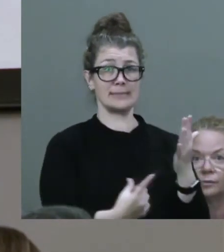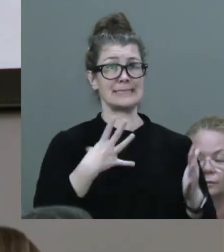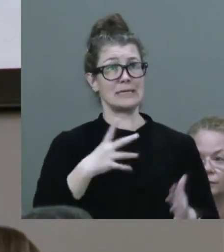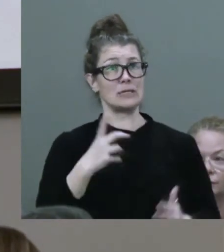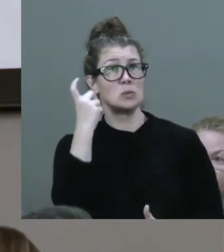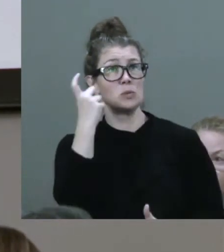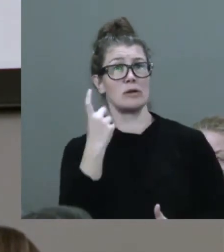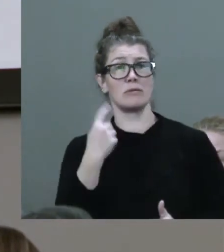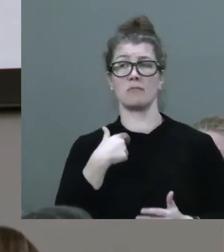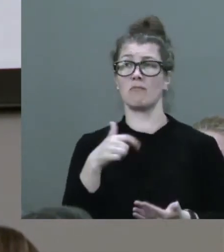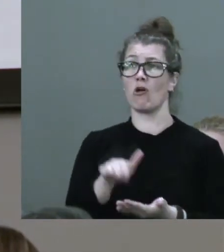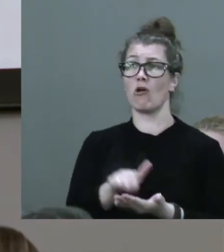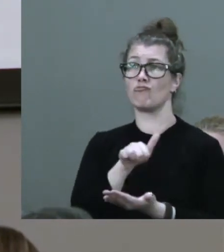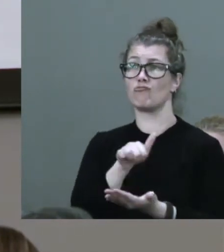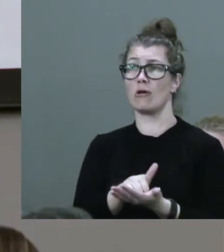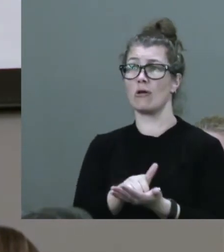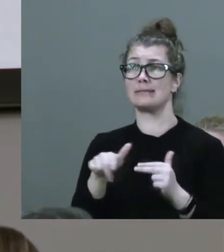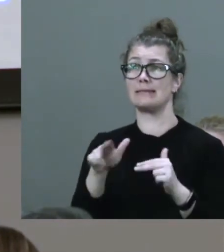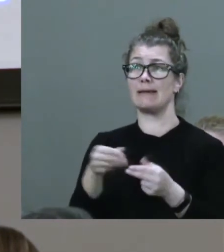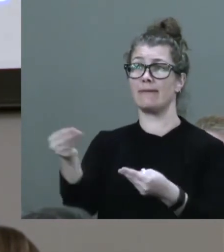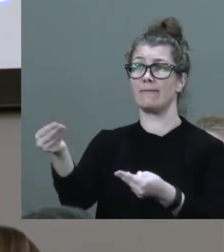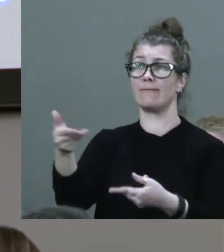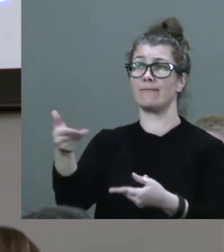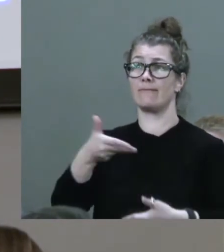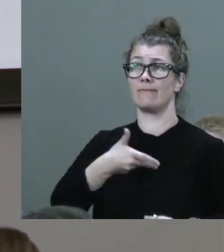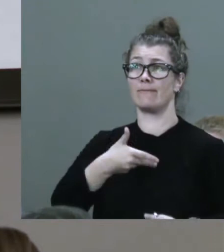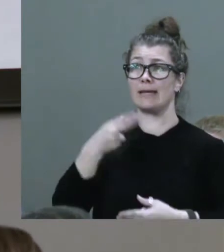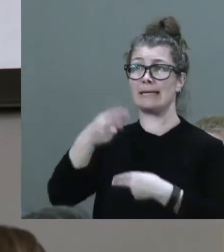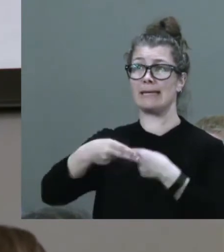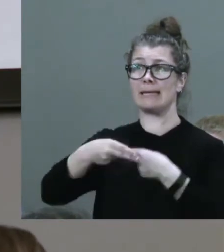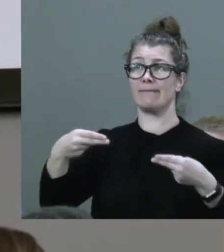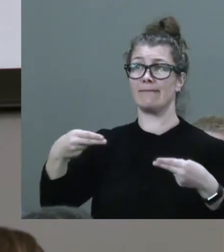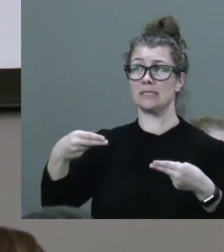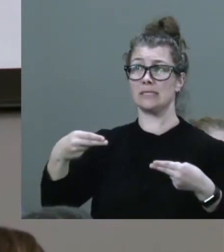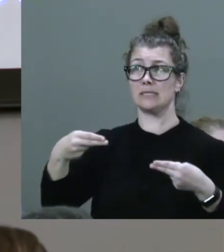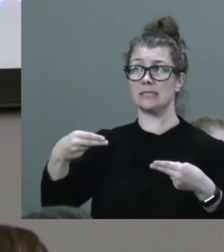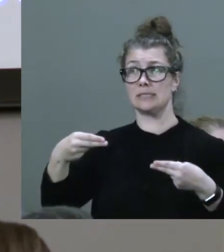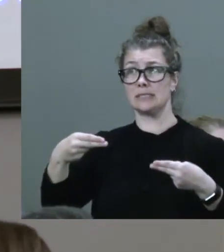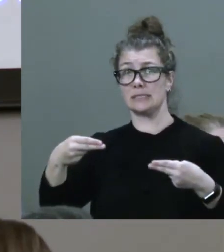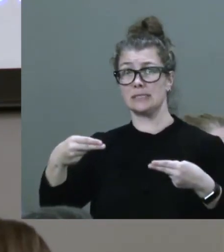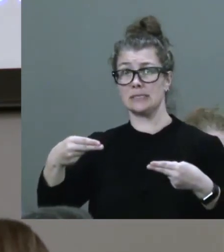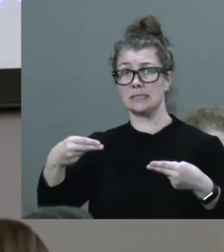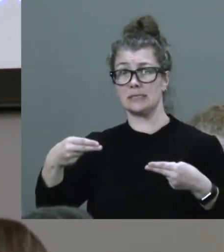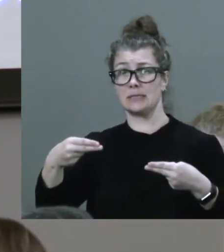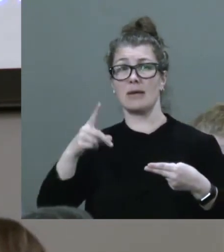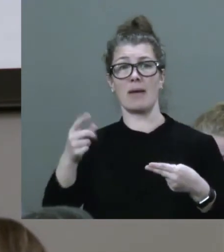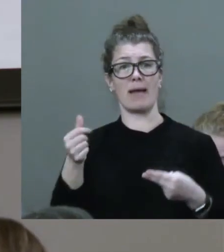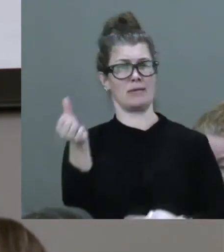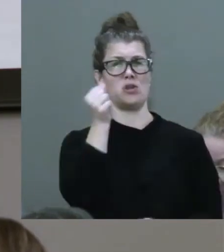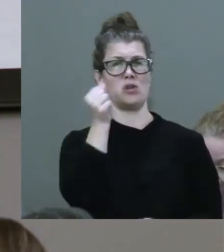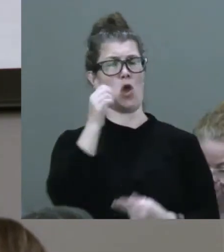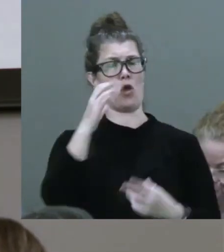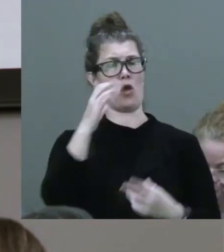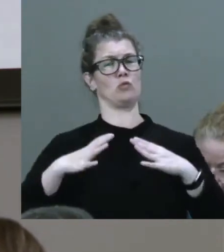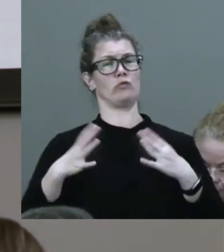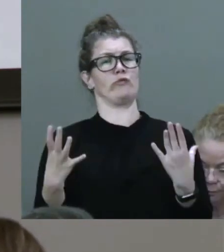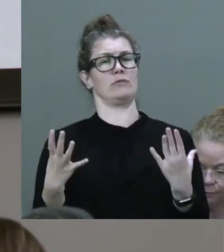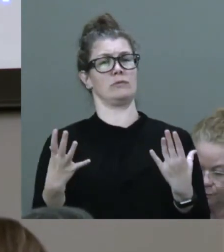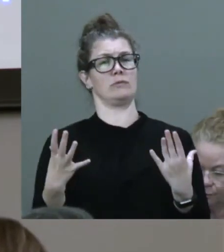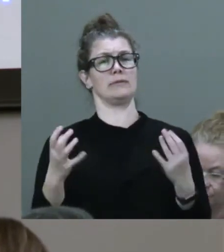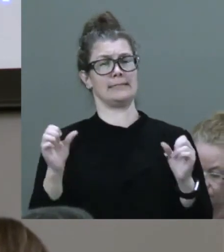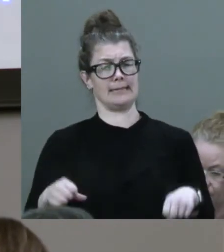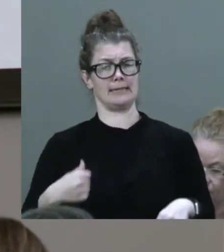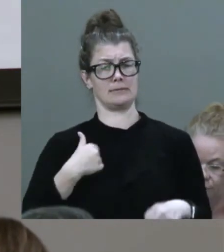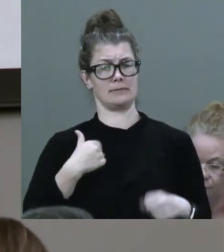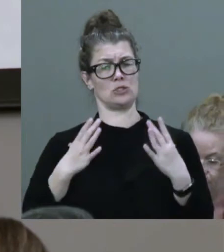their rights are a gift to be handed down to them. But knows inherently that their humanity